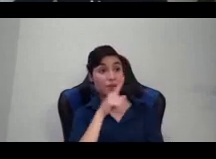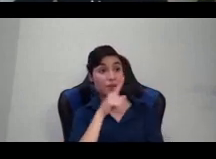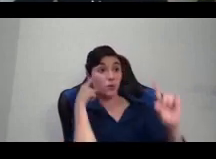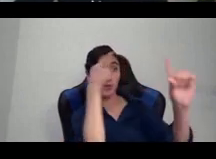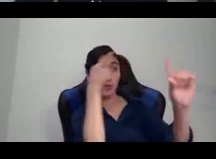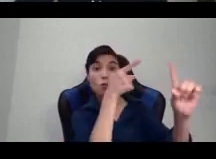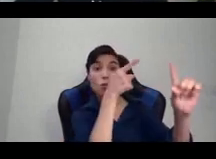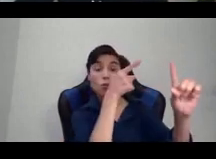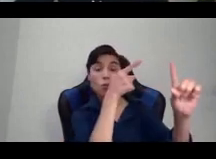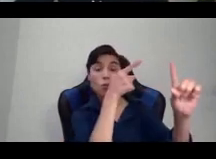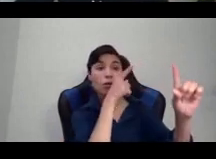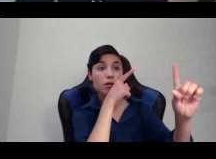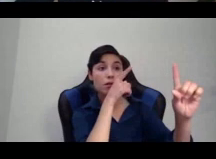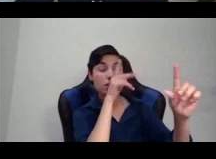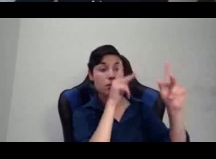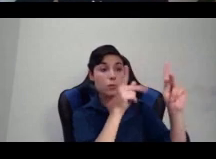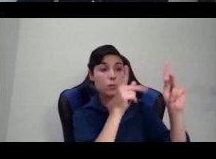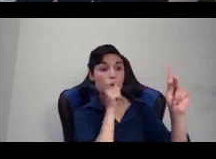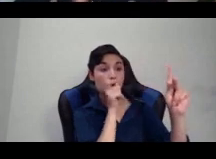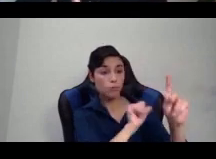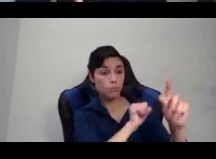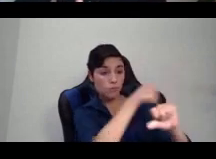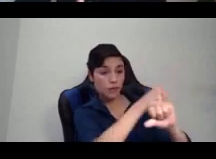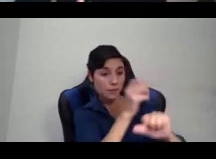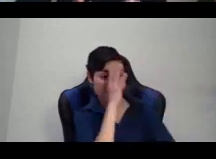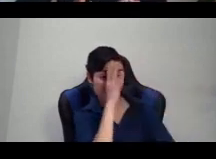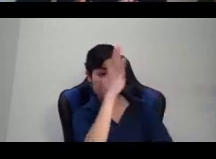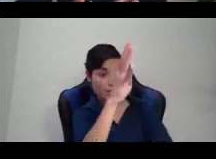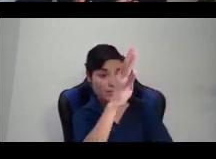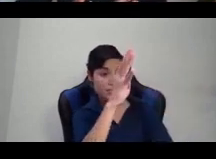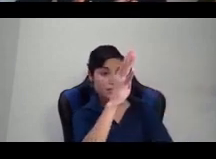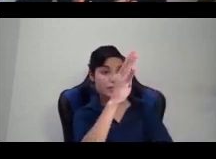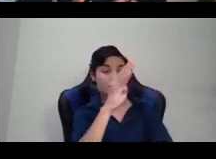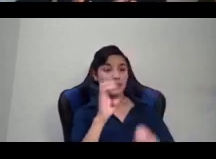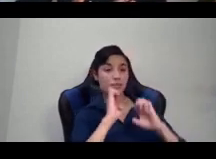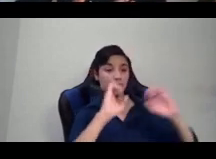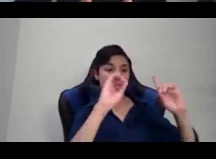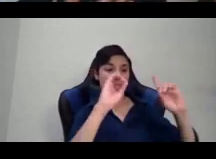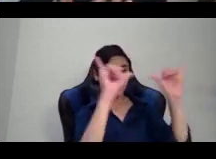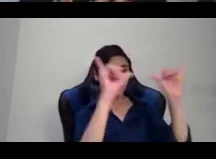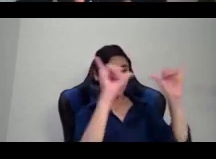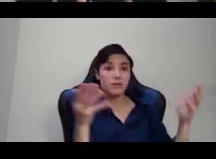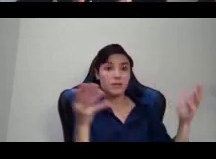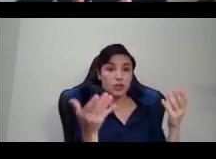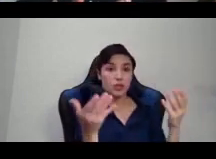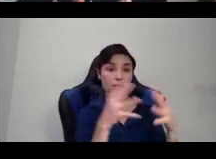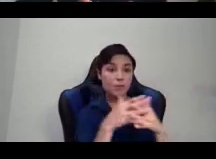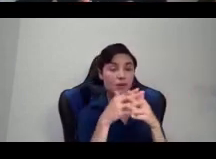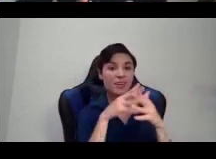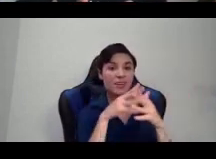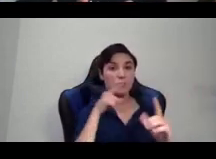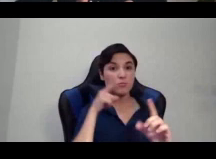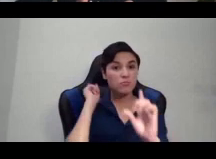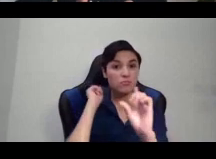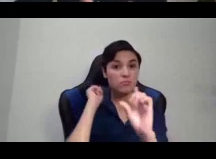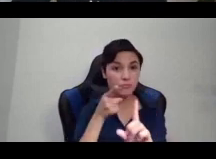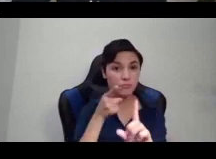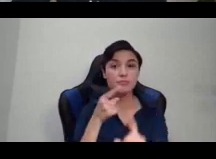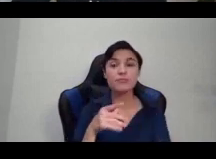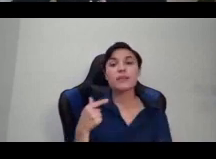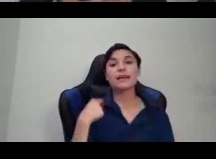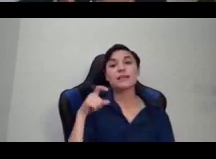And I think I have to stop here and just mention that there are a